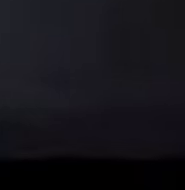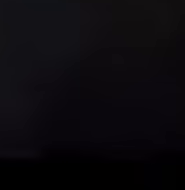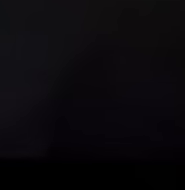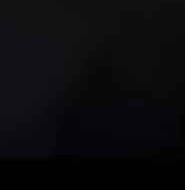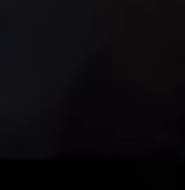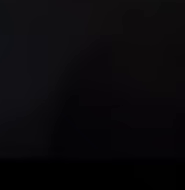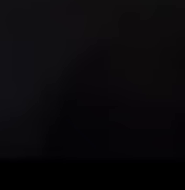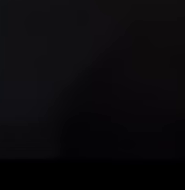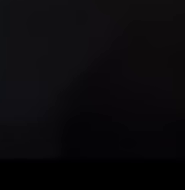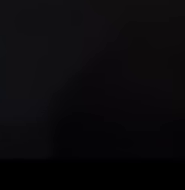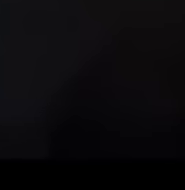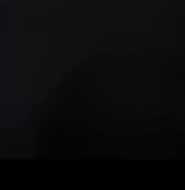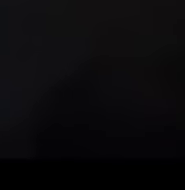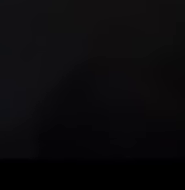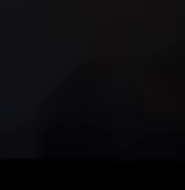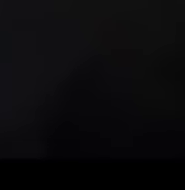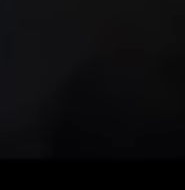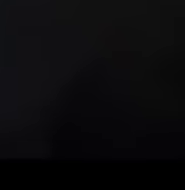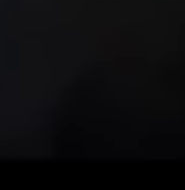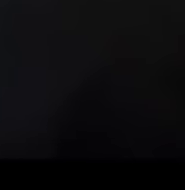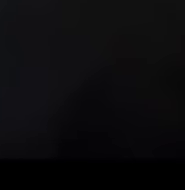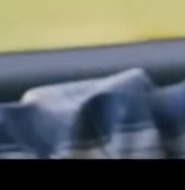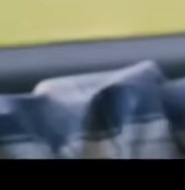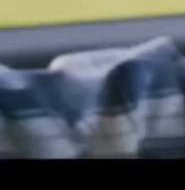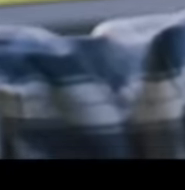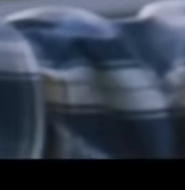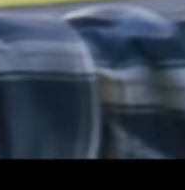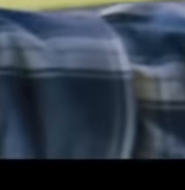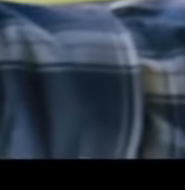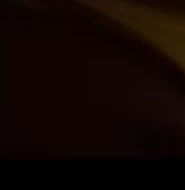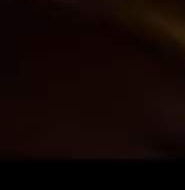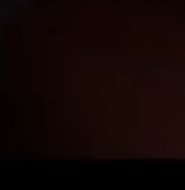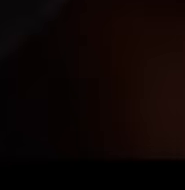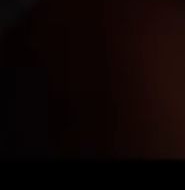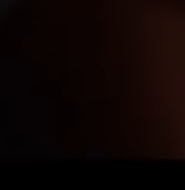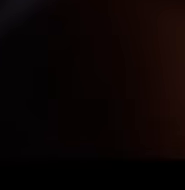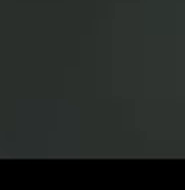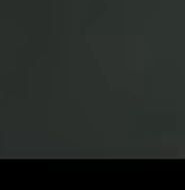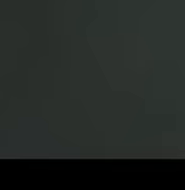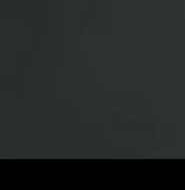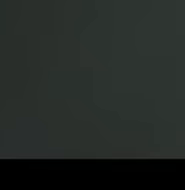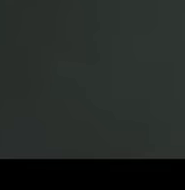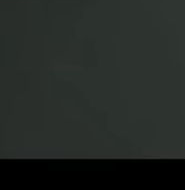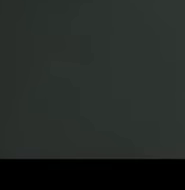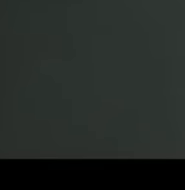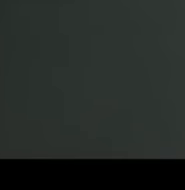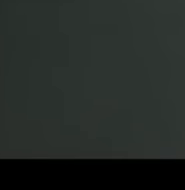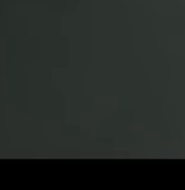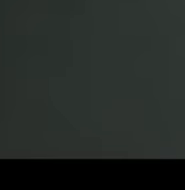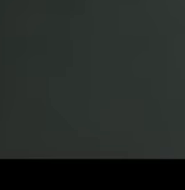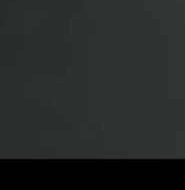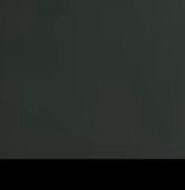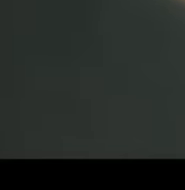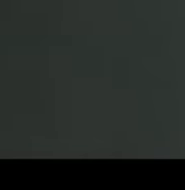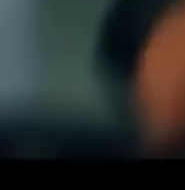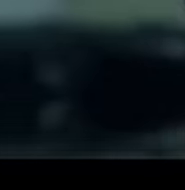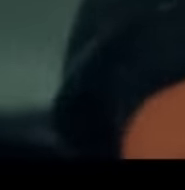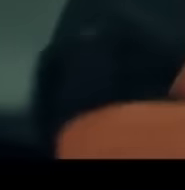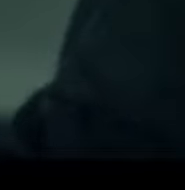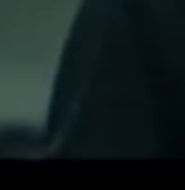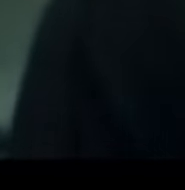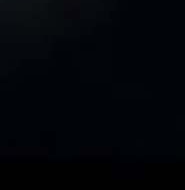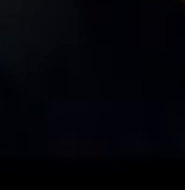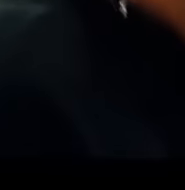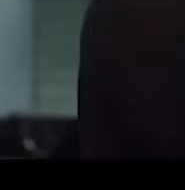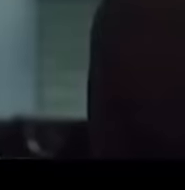Thank you, it's Bumpa to Bumpa traffic I am here. And I will definitely be late because I still have to pass by the ATM to get cash for you. So see, no, no, no.